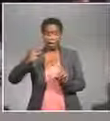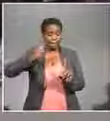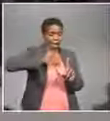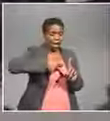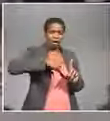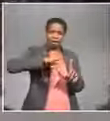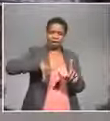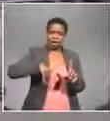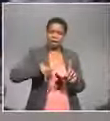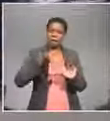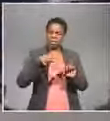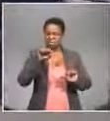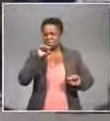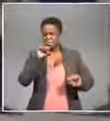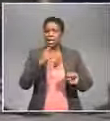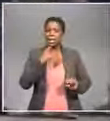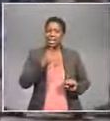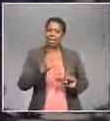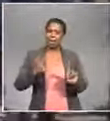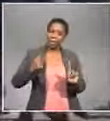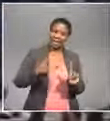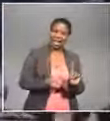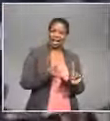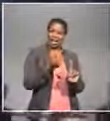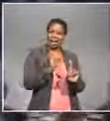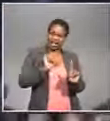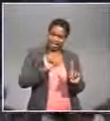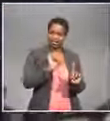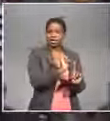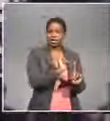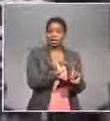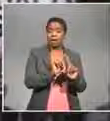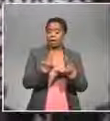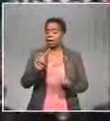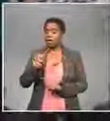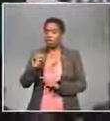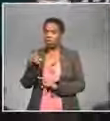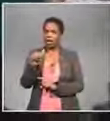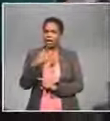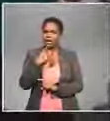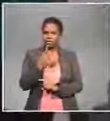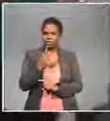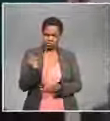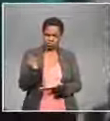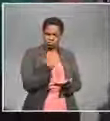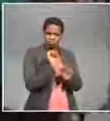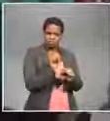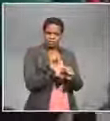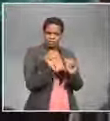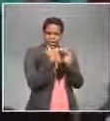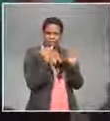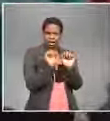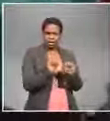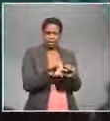to be paid tens of billions of rand but Vodacom says their current offer is more than generous